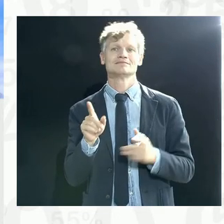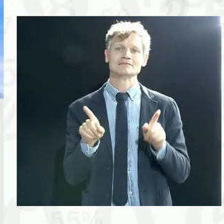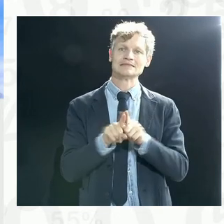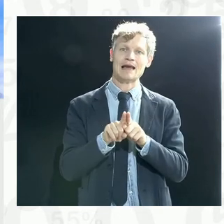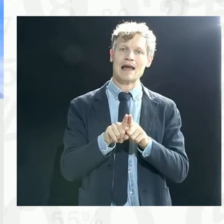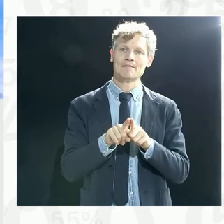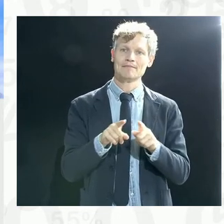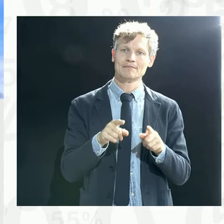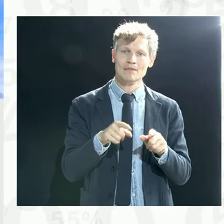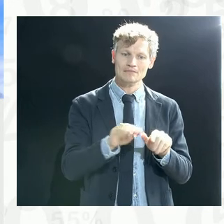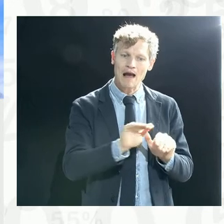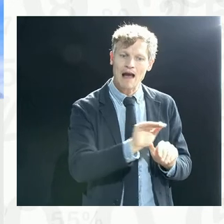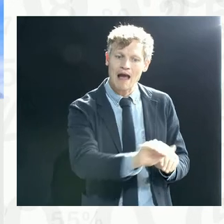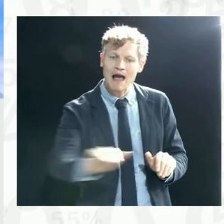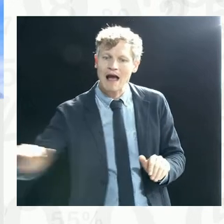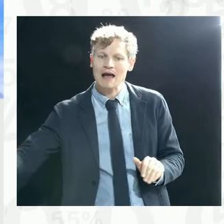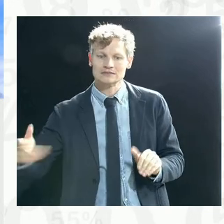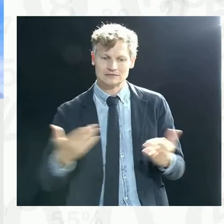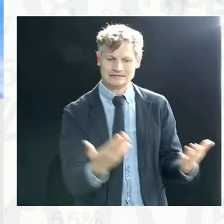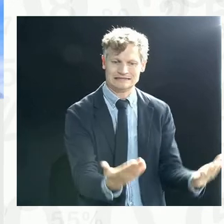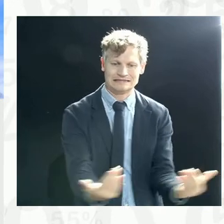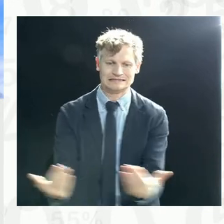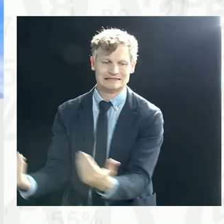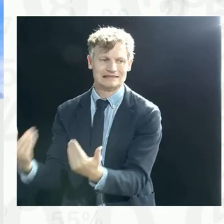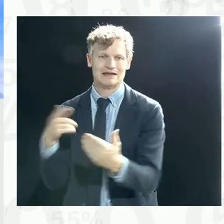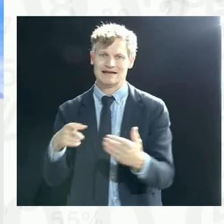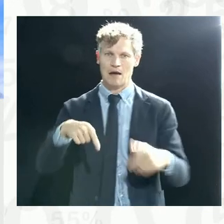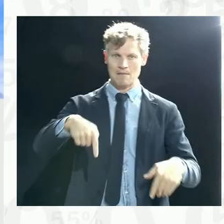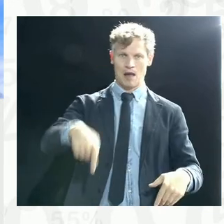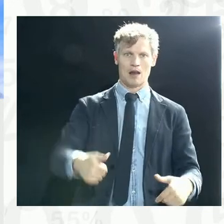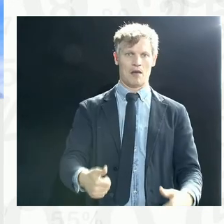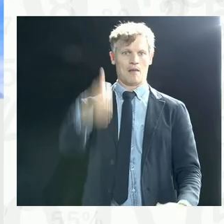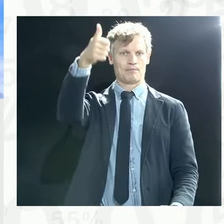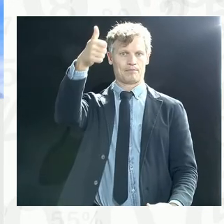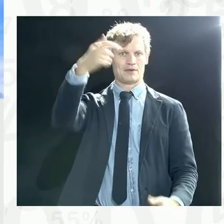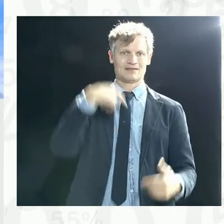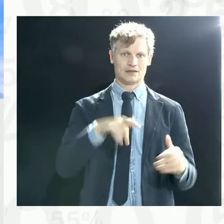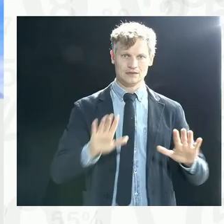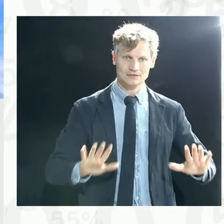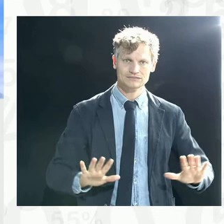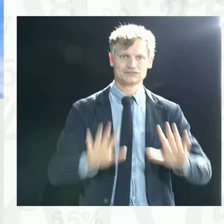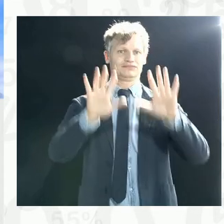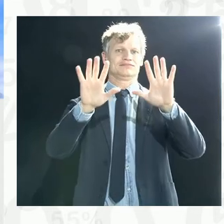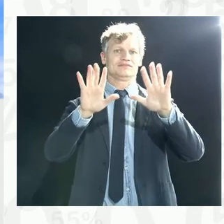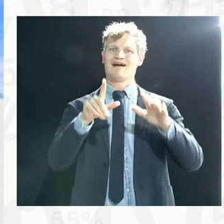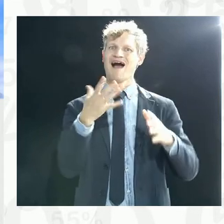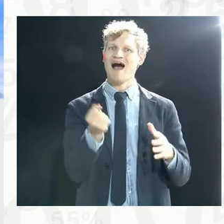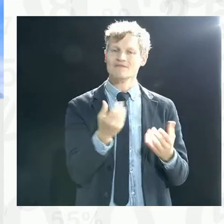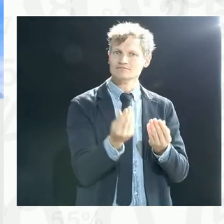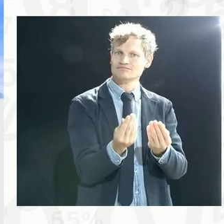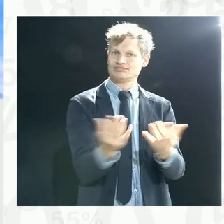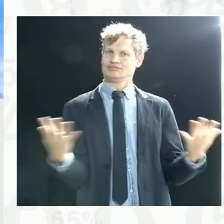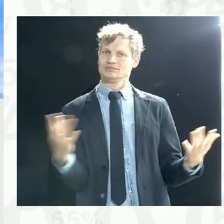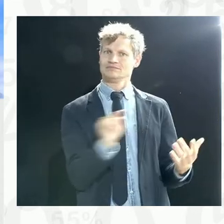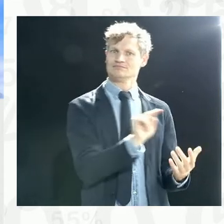approach where we involved a number of stakeholders. These are statistical producers, statistical